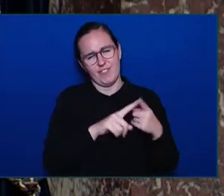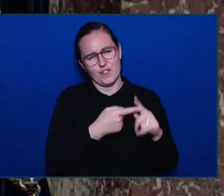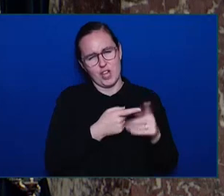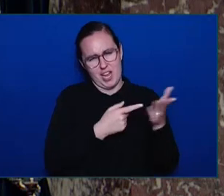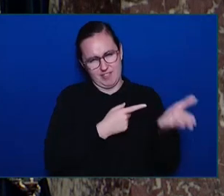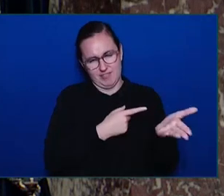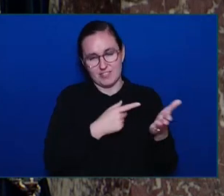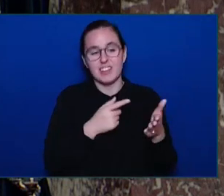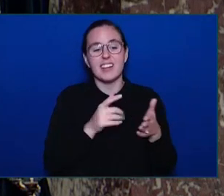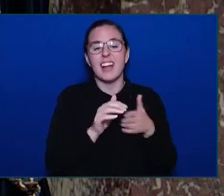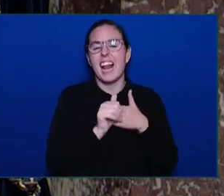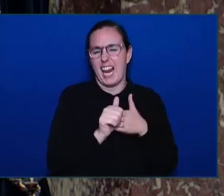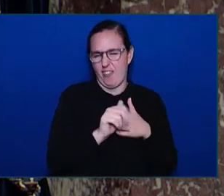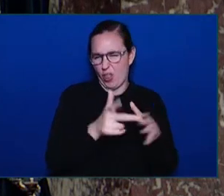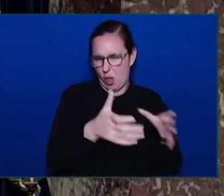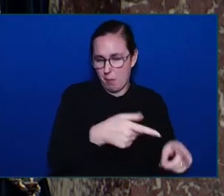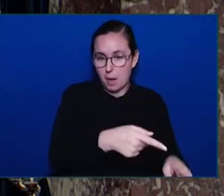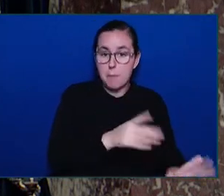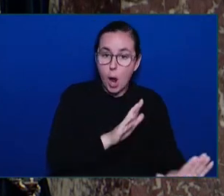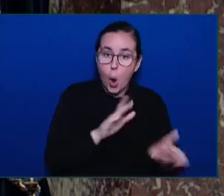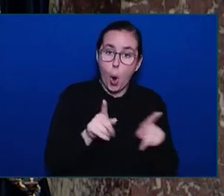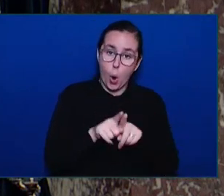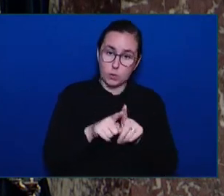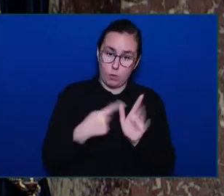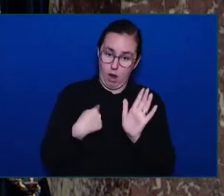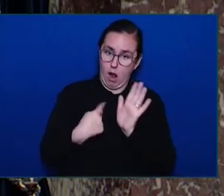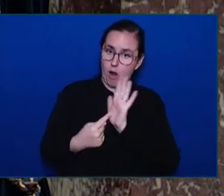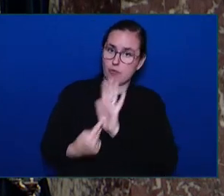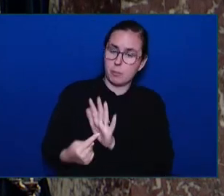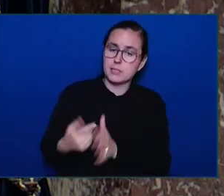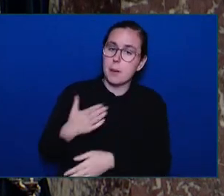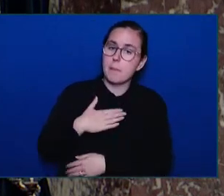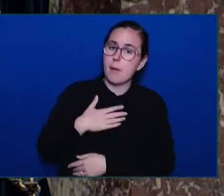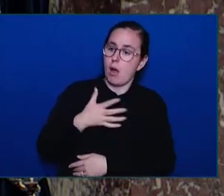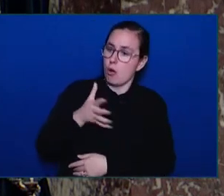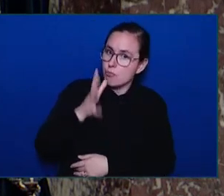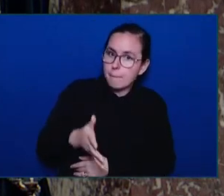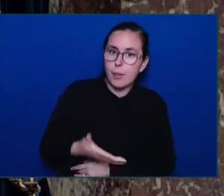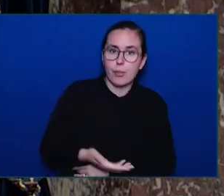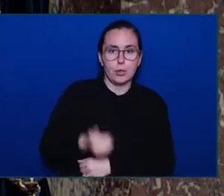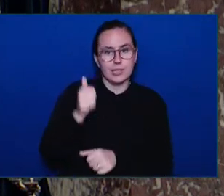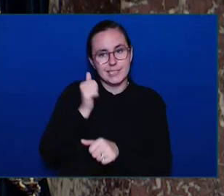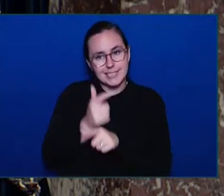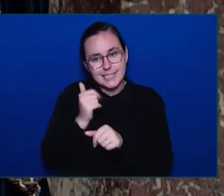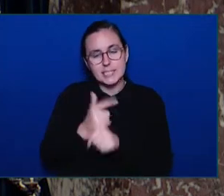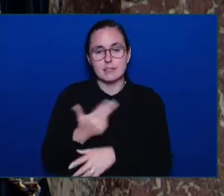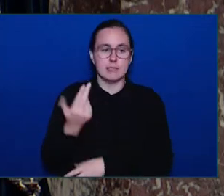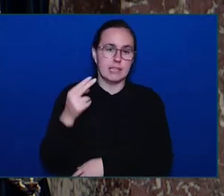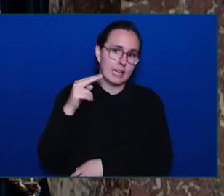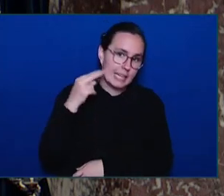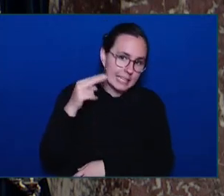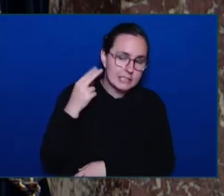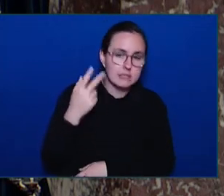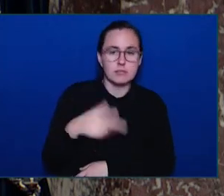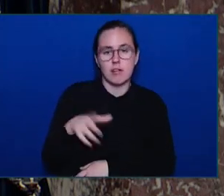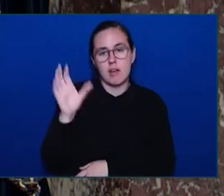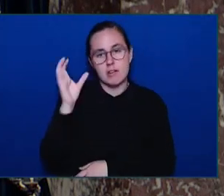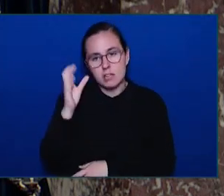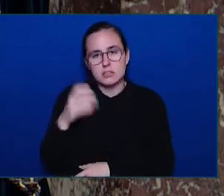my nieces, cousins, my wife Emily and my daughter Ella. My question to the government,